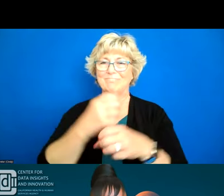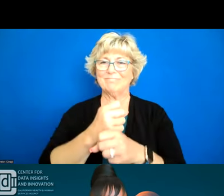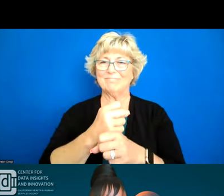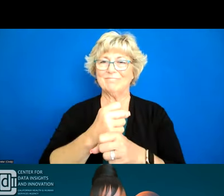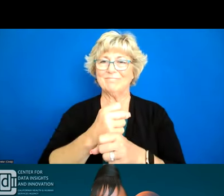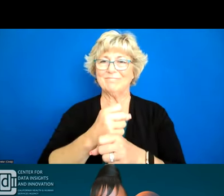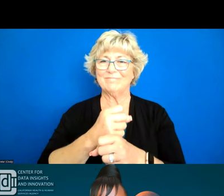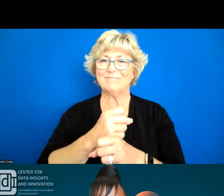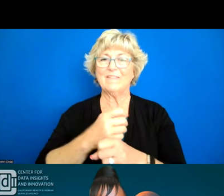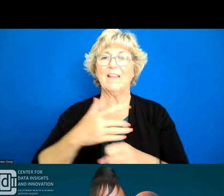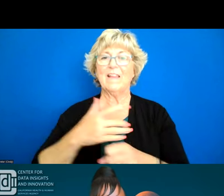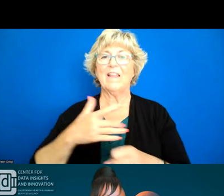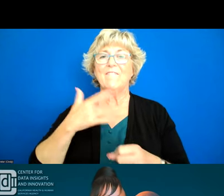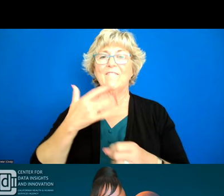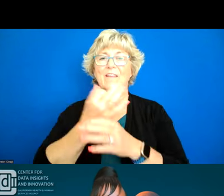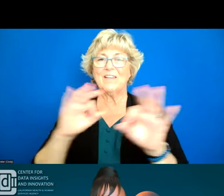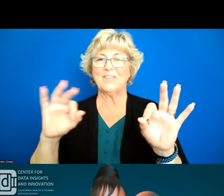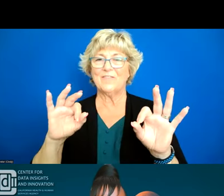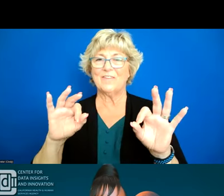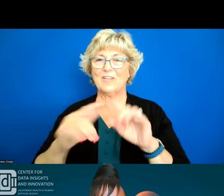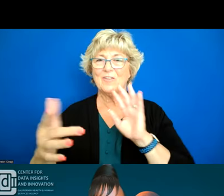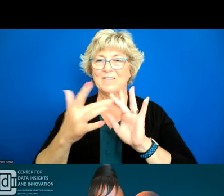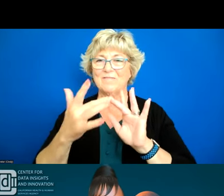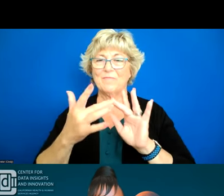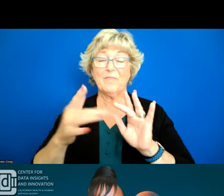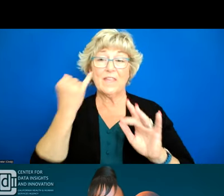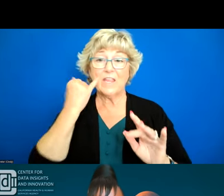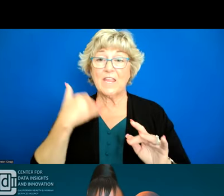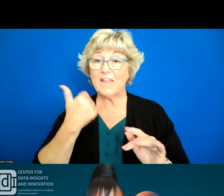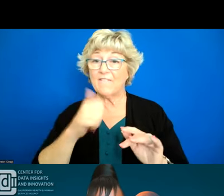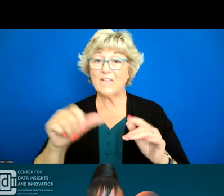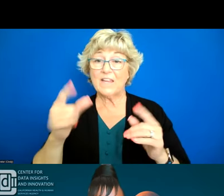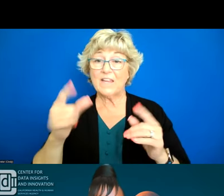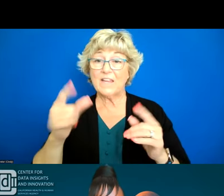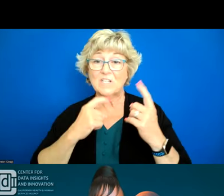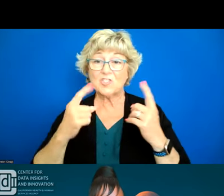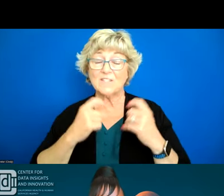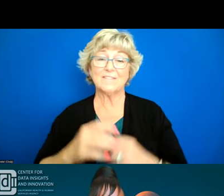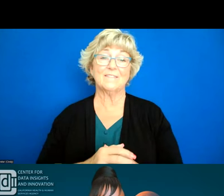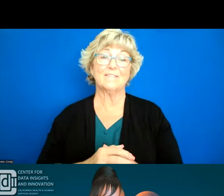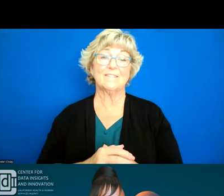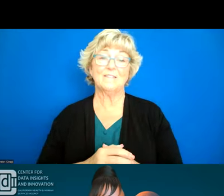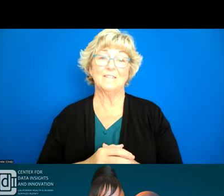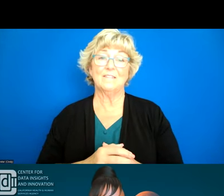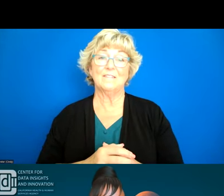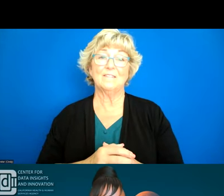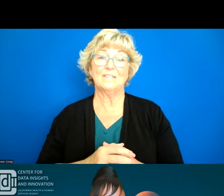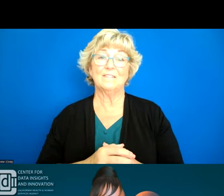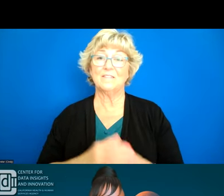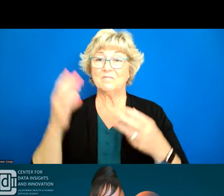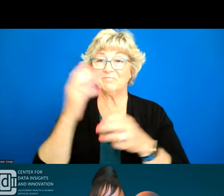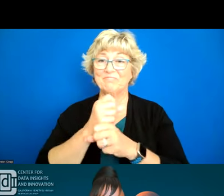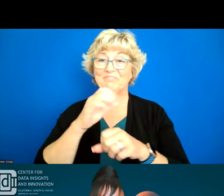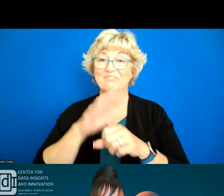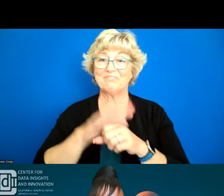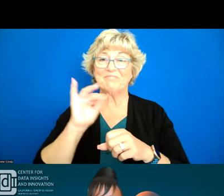feel free to contact us if you guys do have um further questions um and just kind of wrap up on this slide